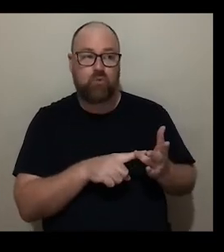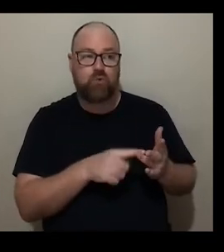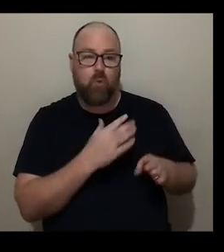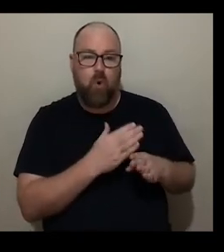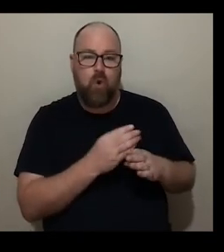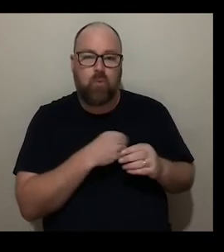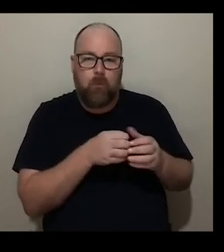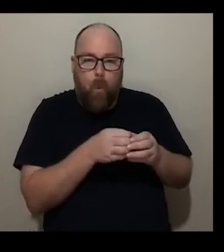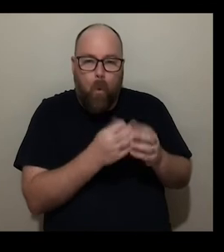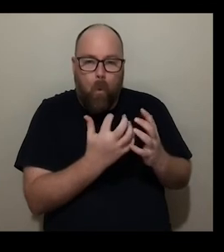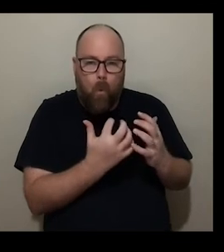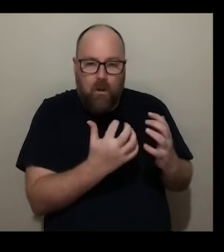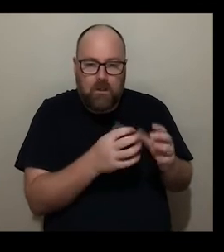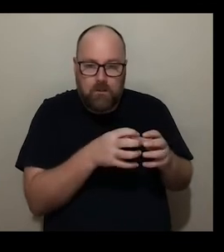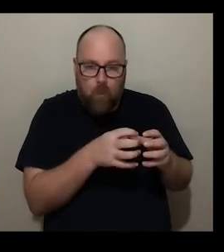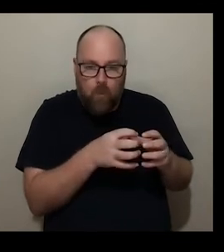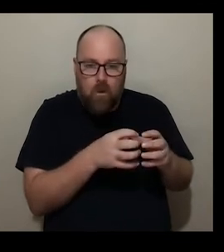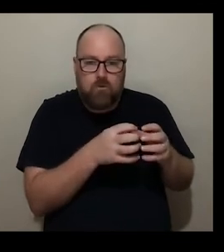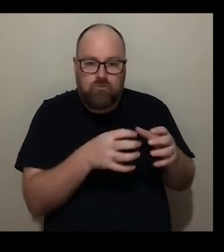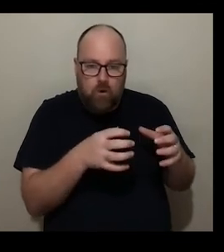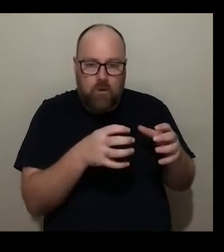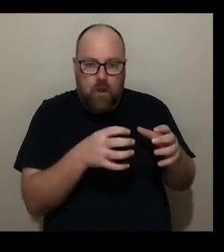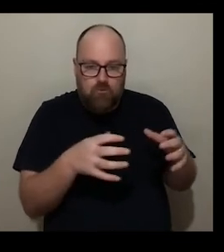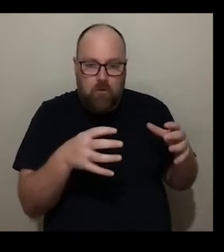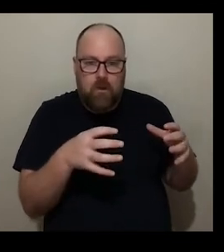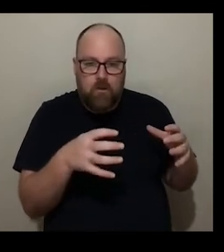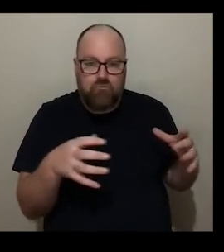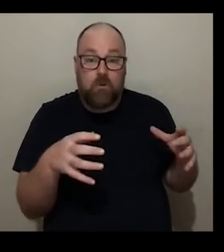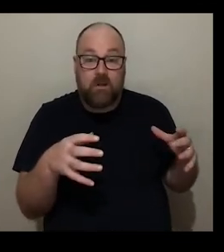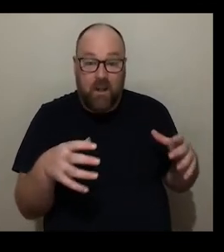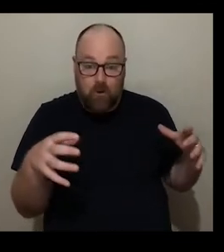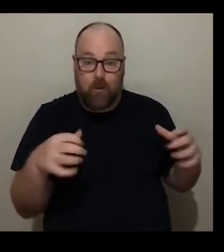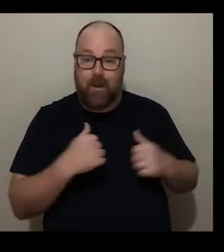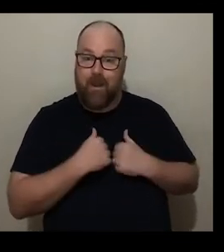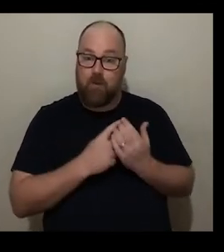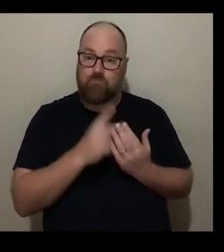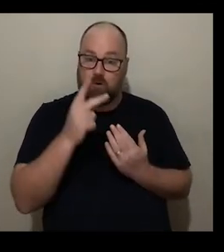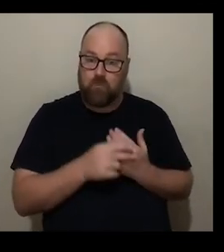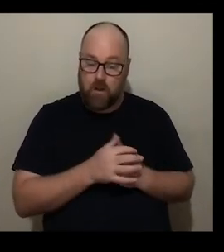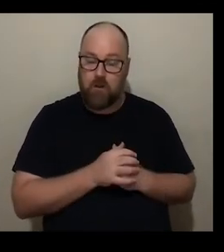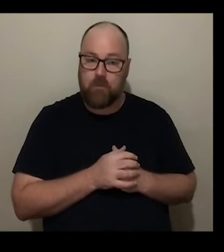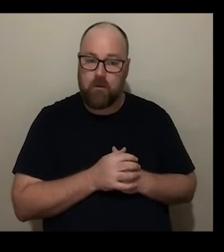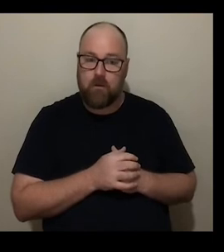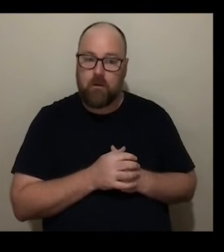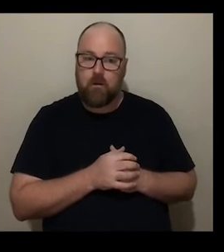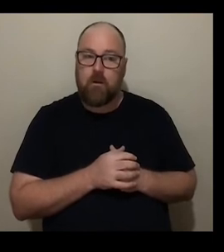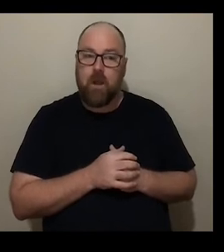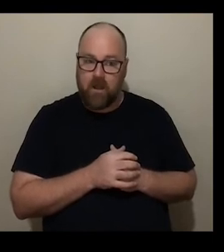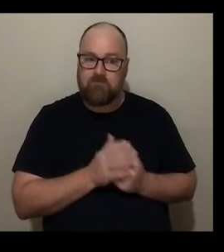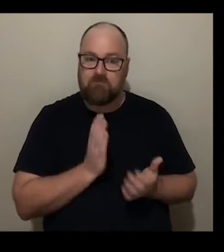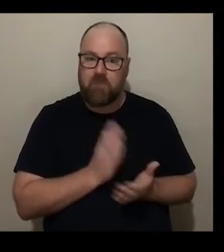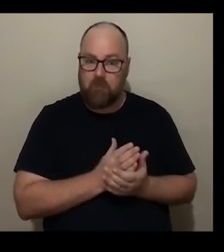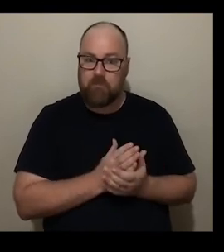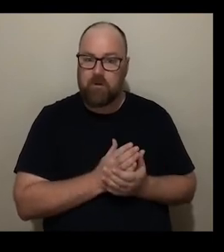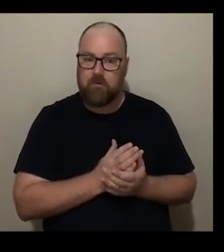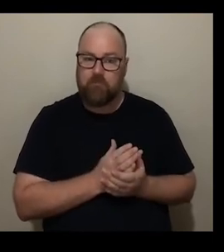audiences to um growing um growing um and certainly by the end